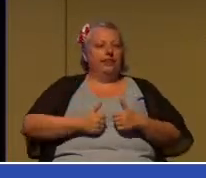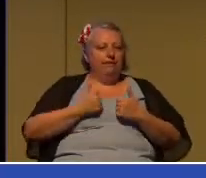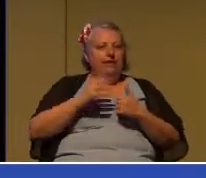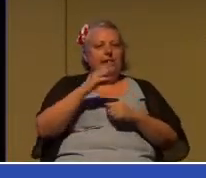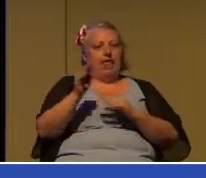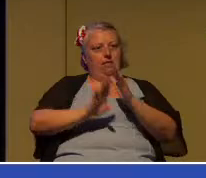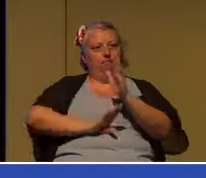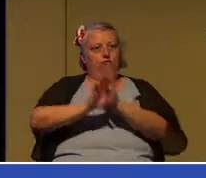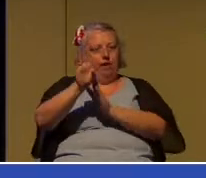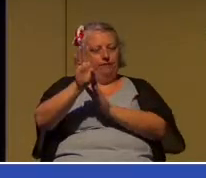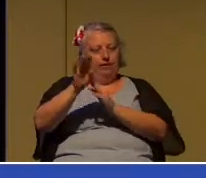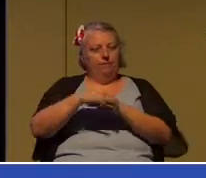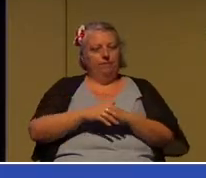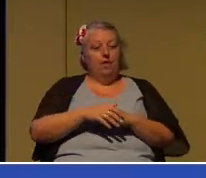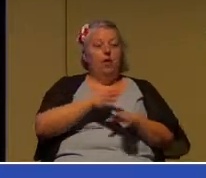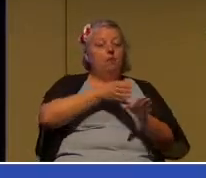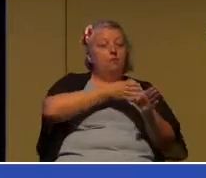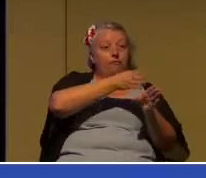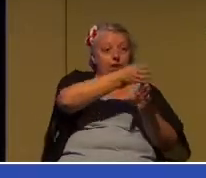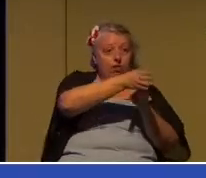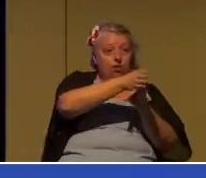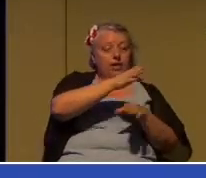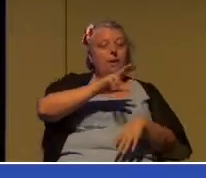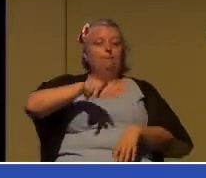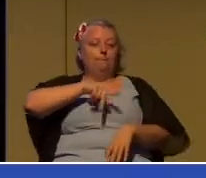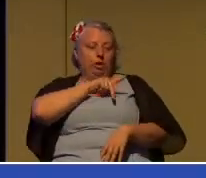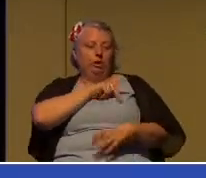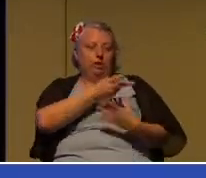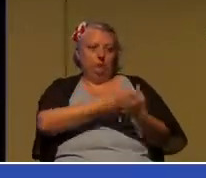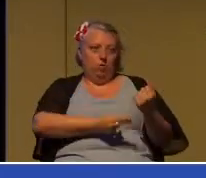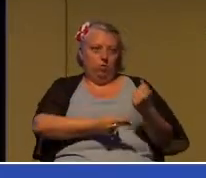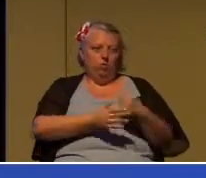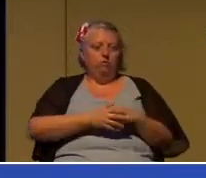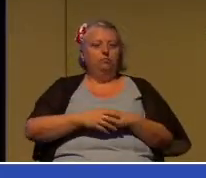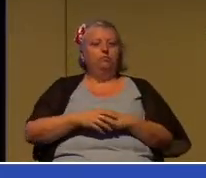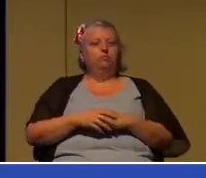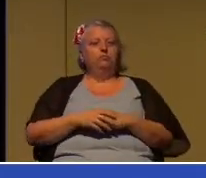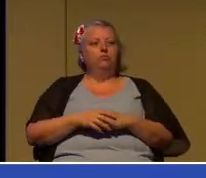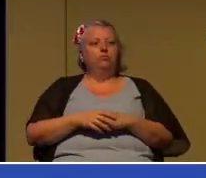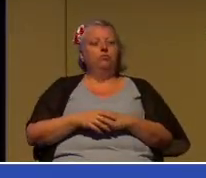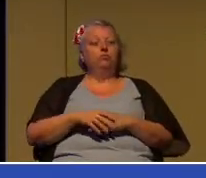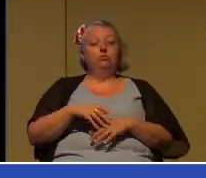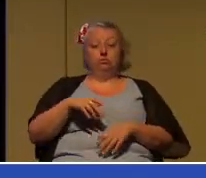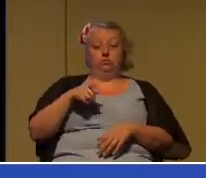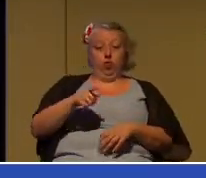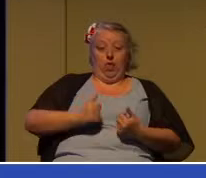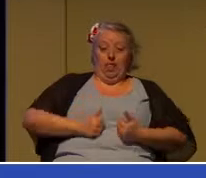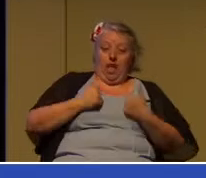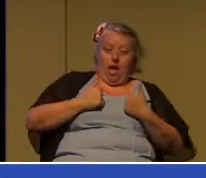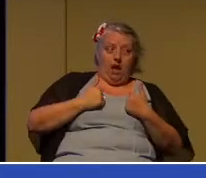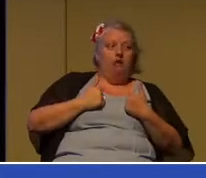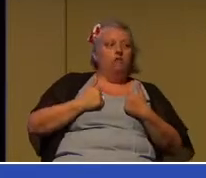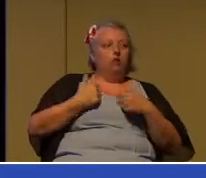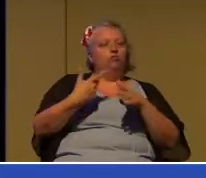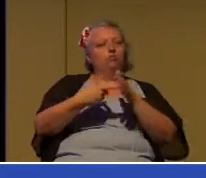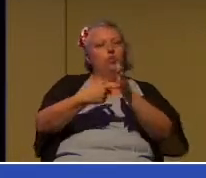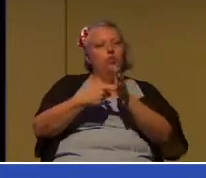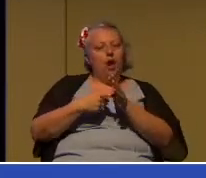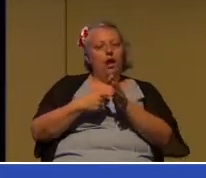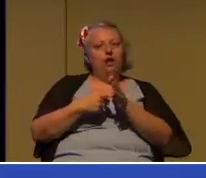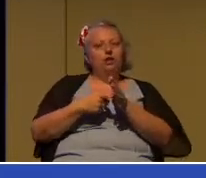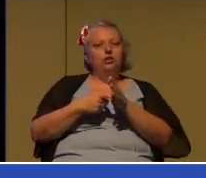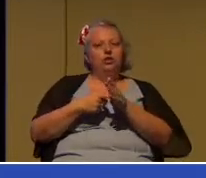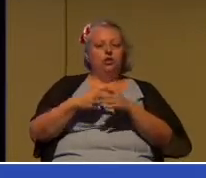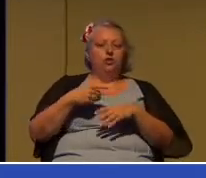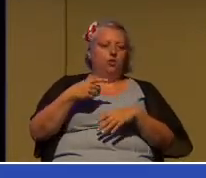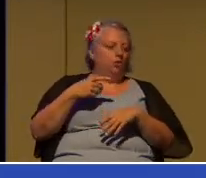professionally and personally. Being alive requires that we sometimes kill off things in which